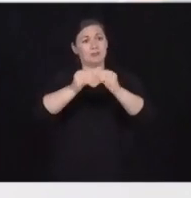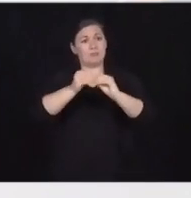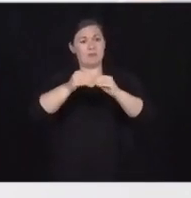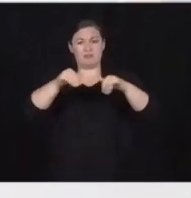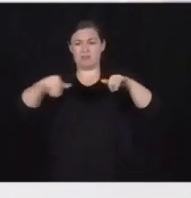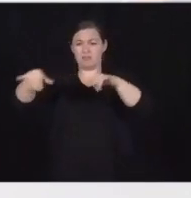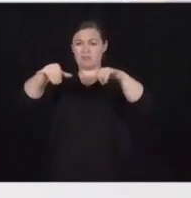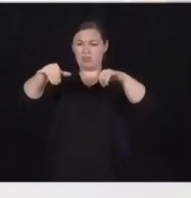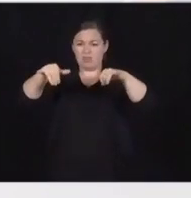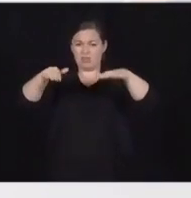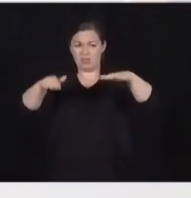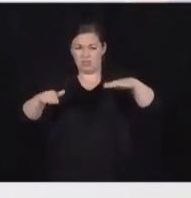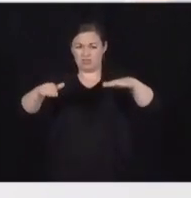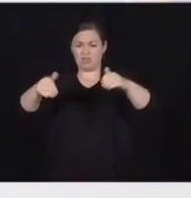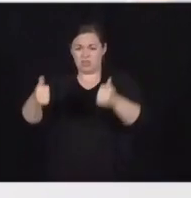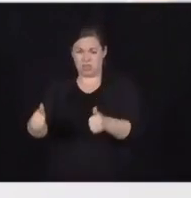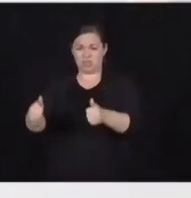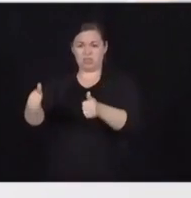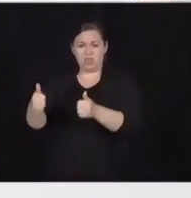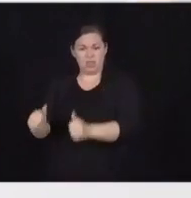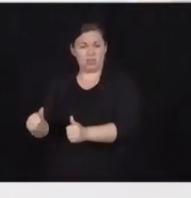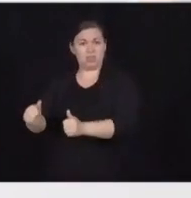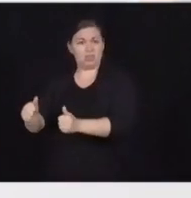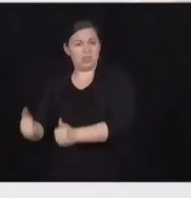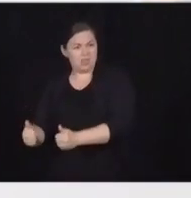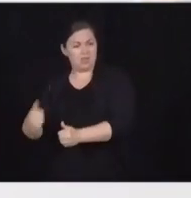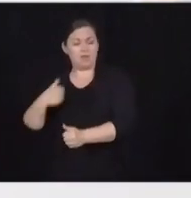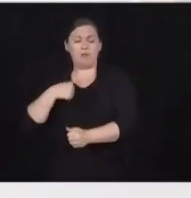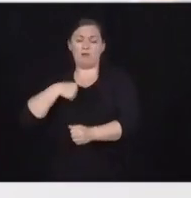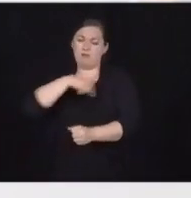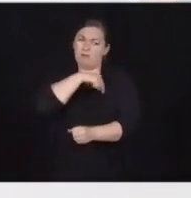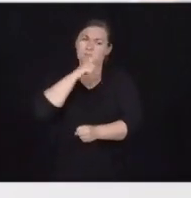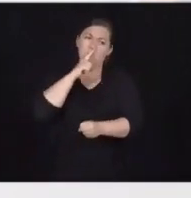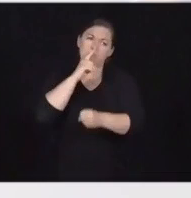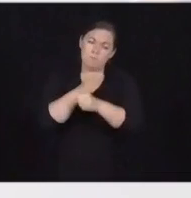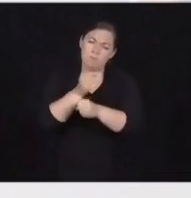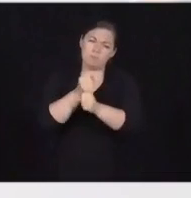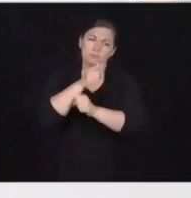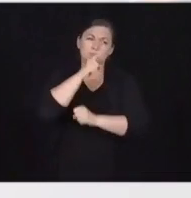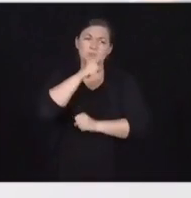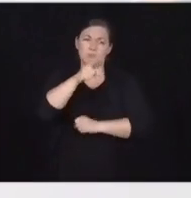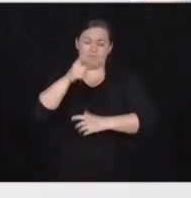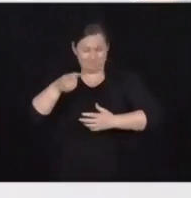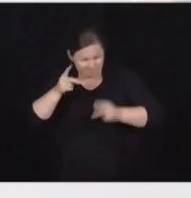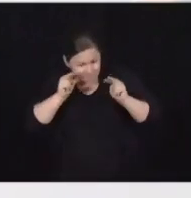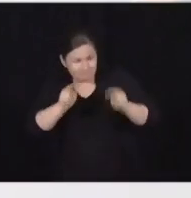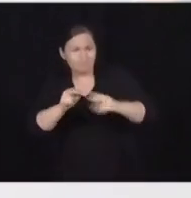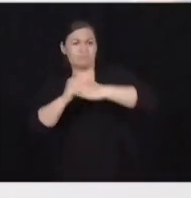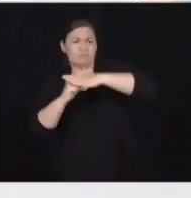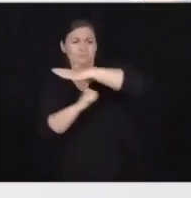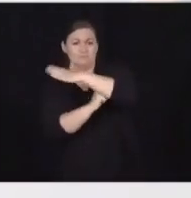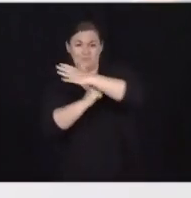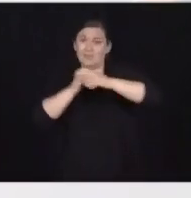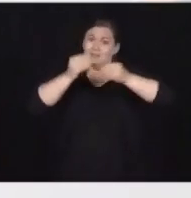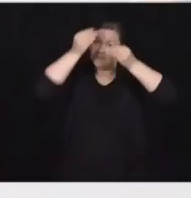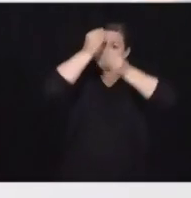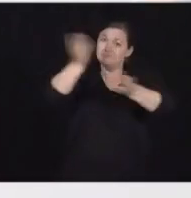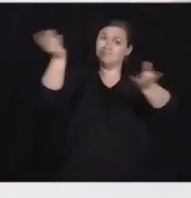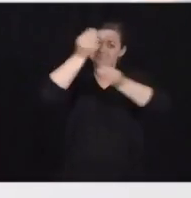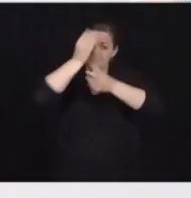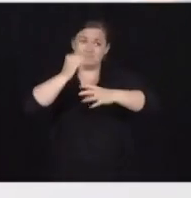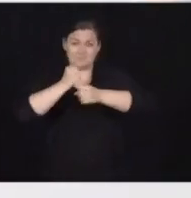was last updated, and the world has changed since then. And so must Ontario's curriculum to keep up with the job market and with the future economy.